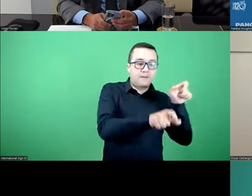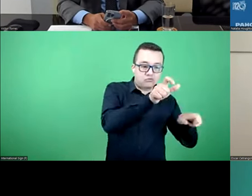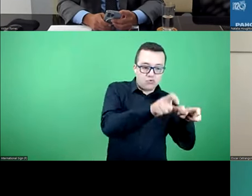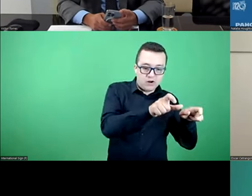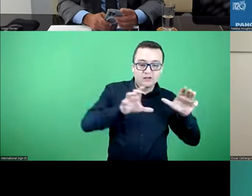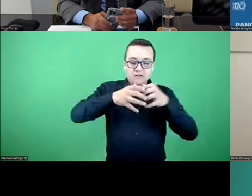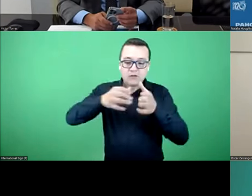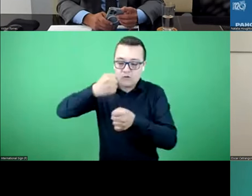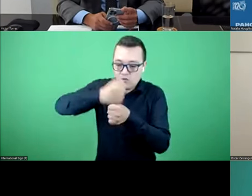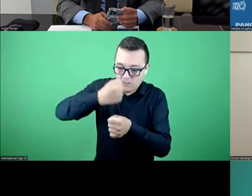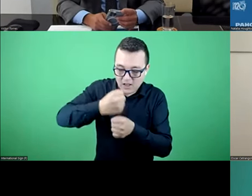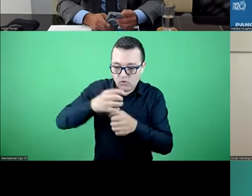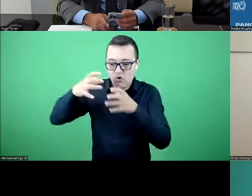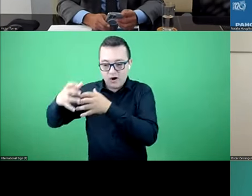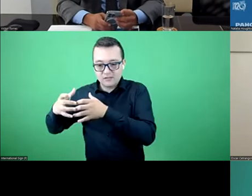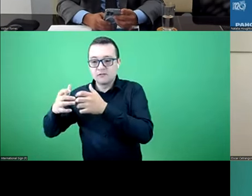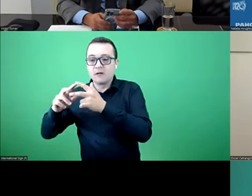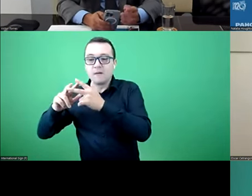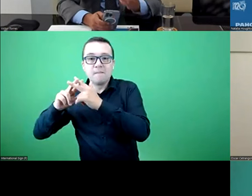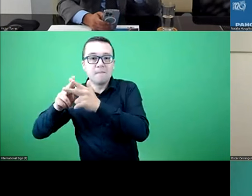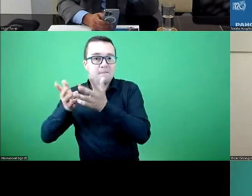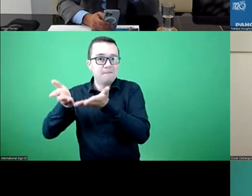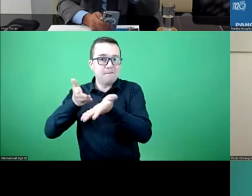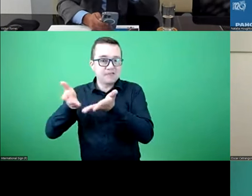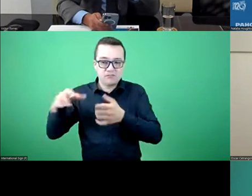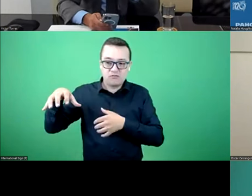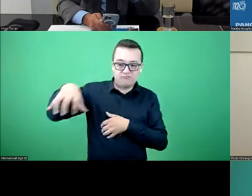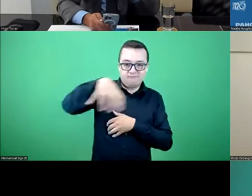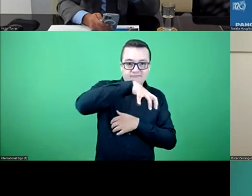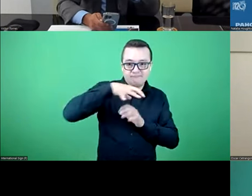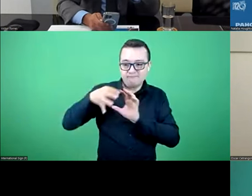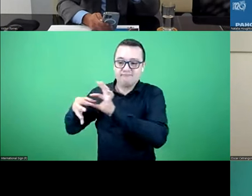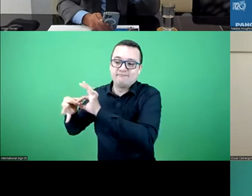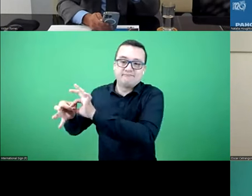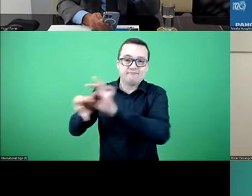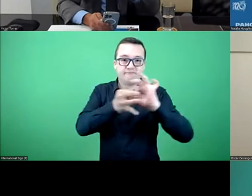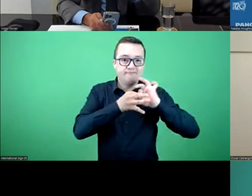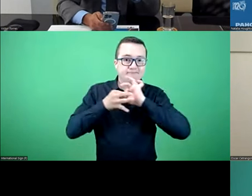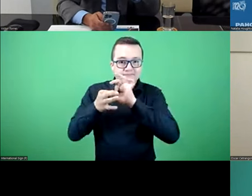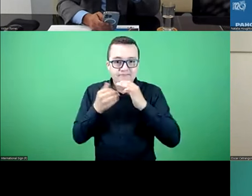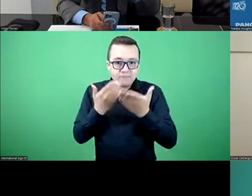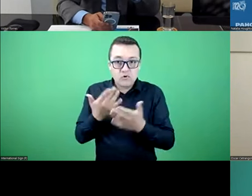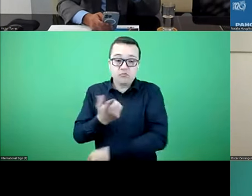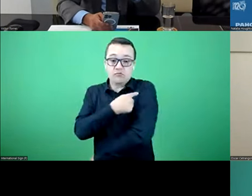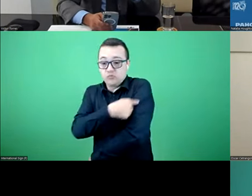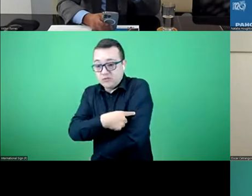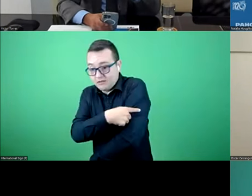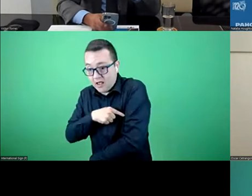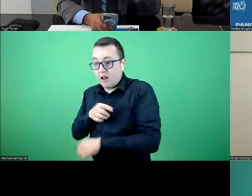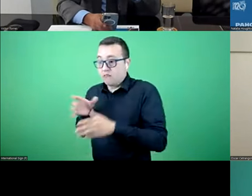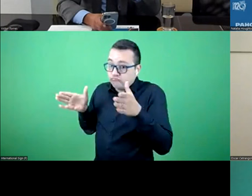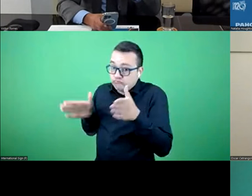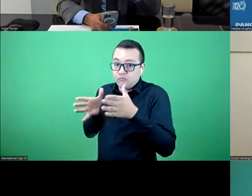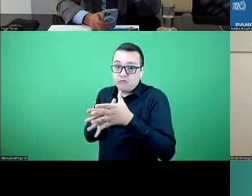healthcare operators who work with these providers. so there's a